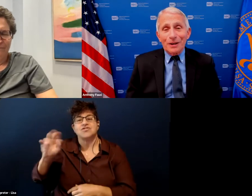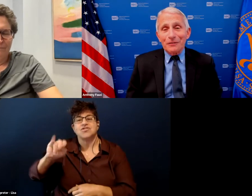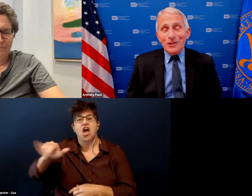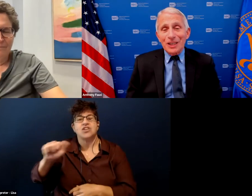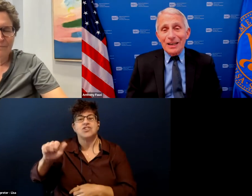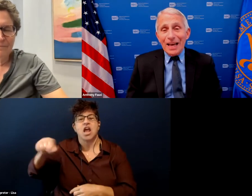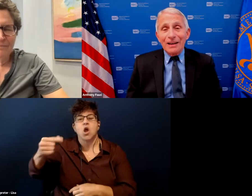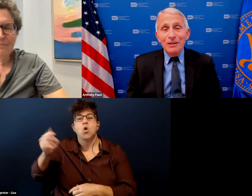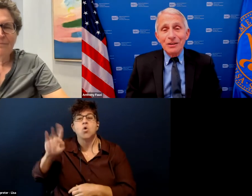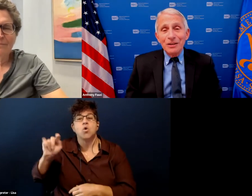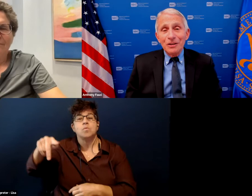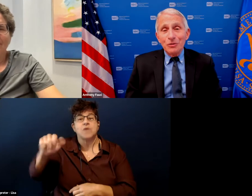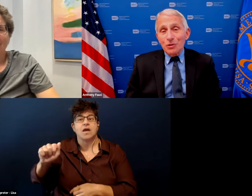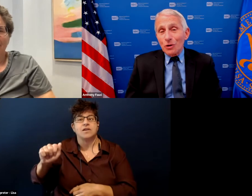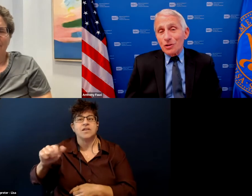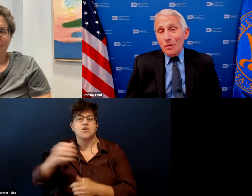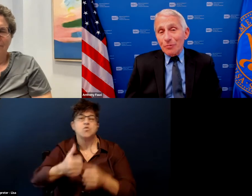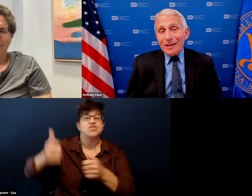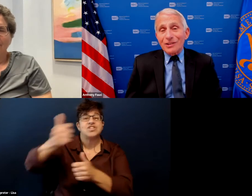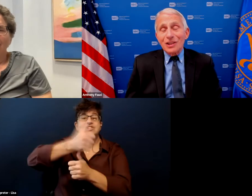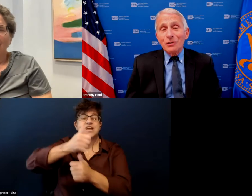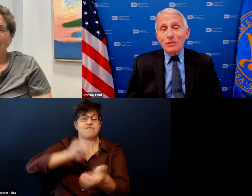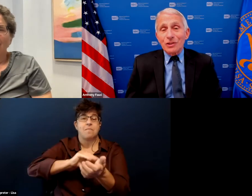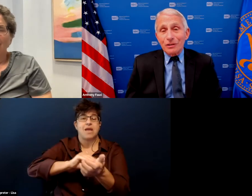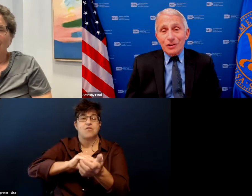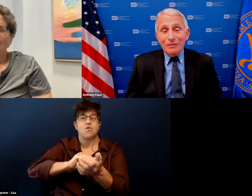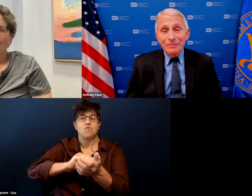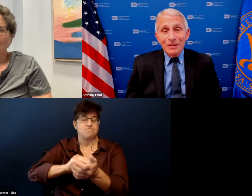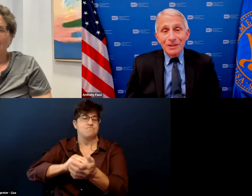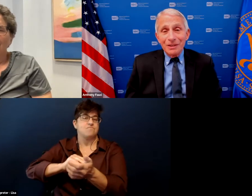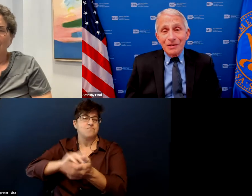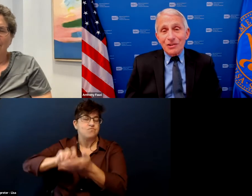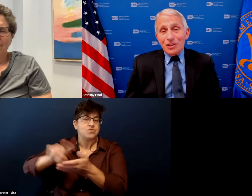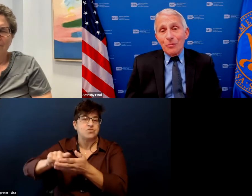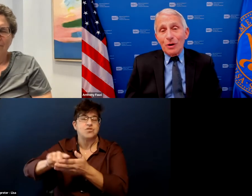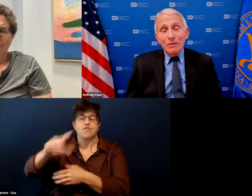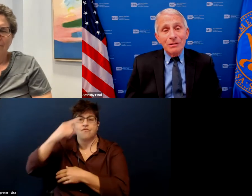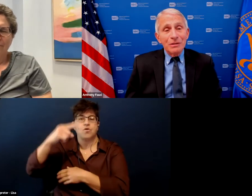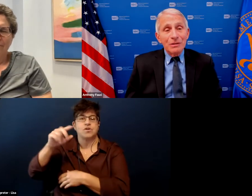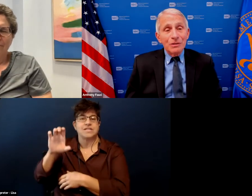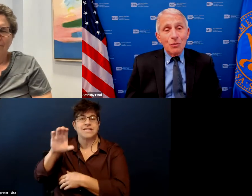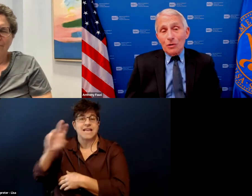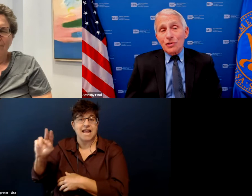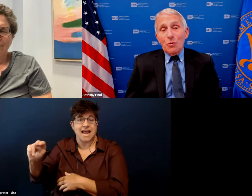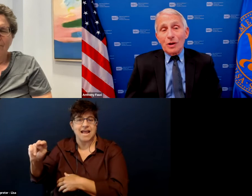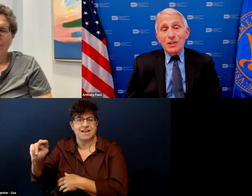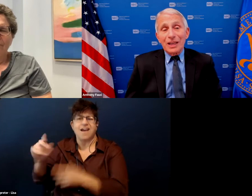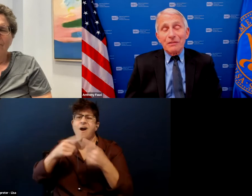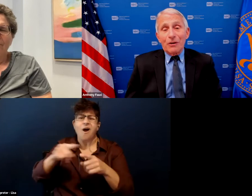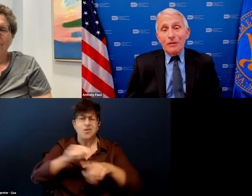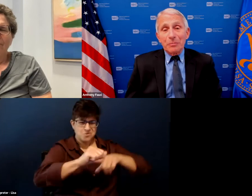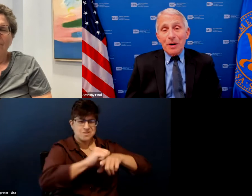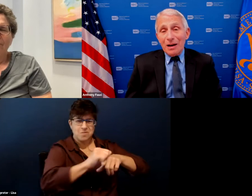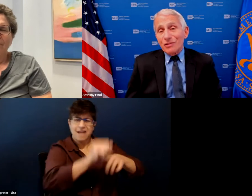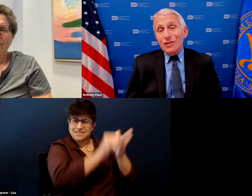correspondent for cnn who's also a practicing neurosurgeon to someone who also wants to